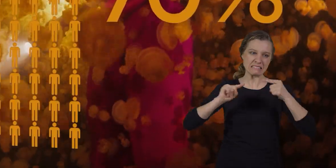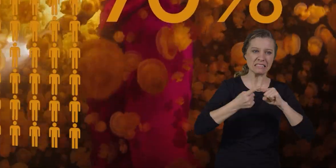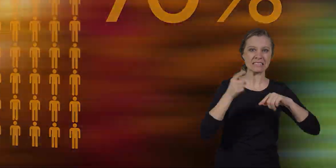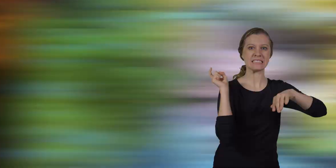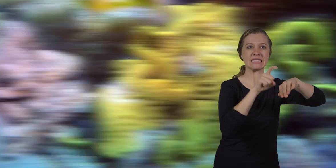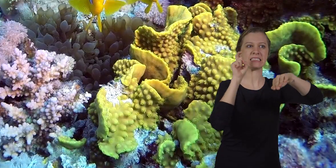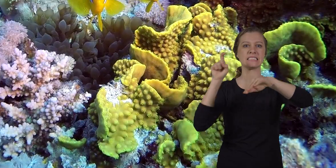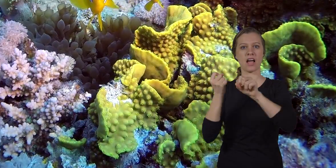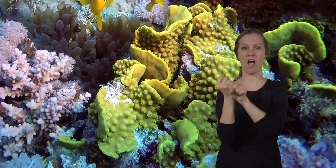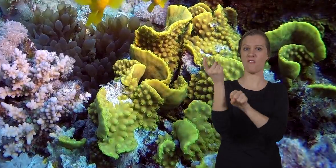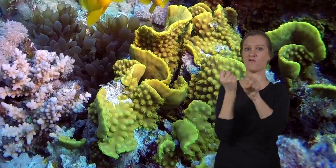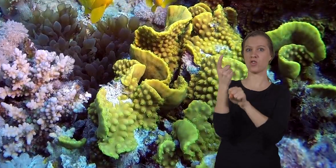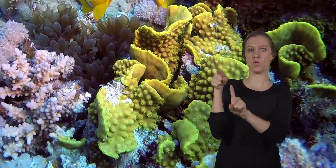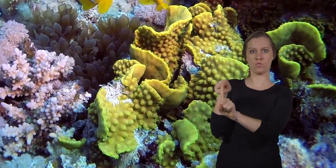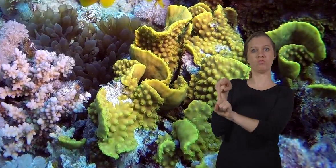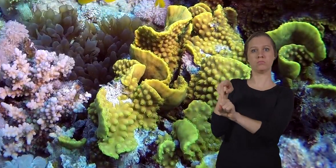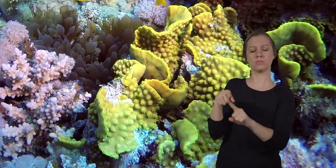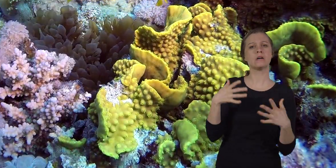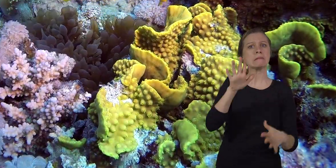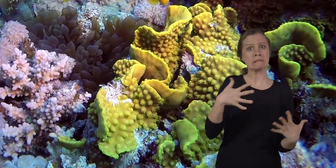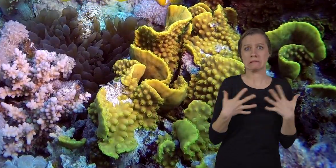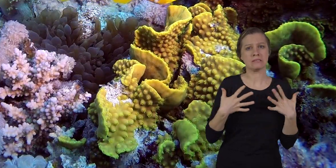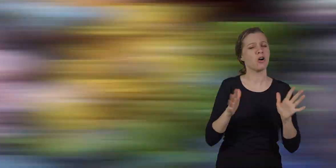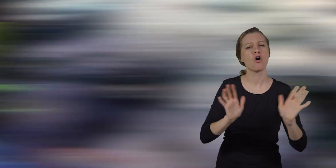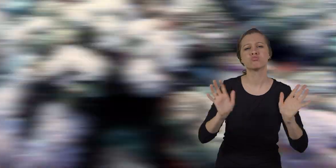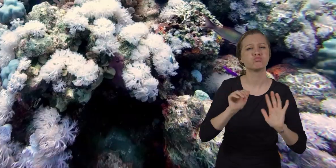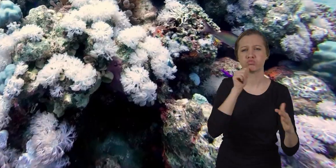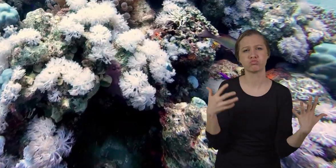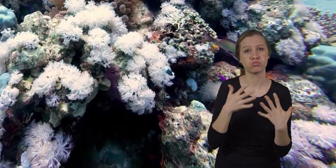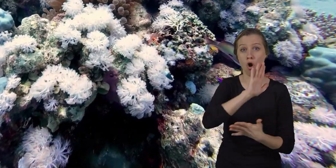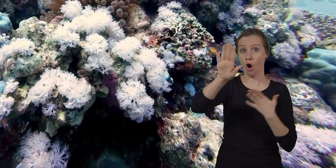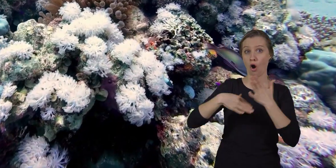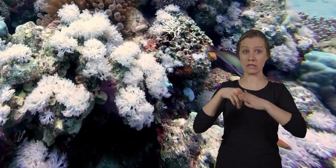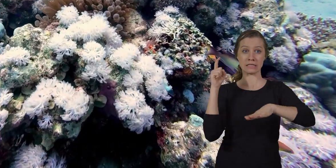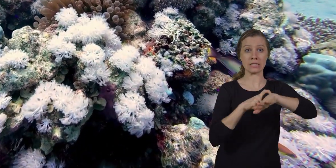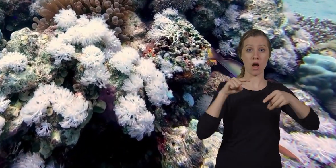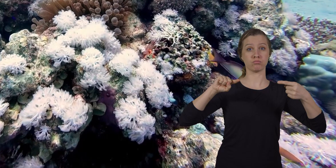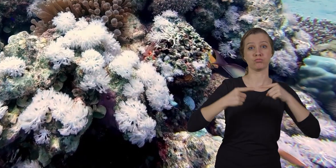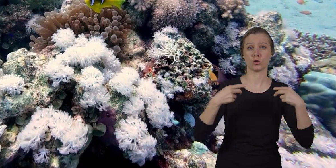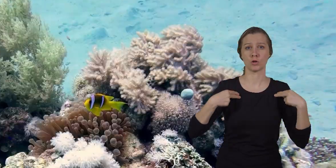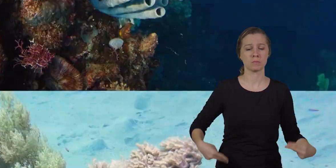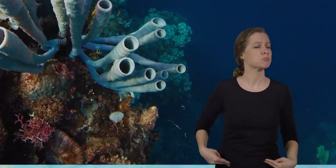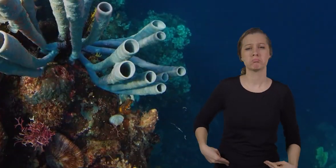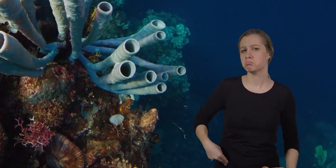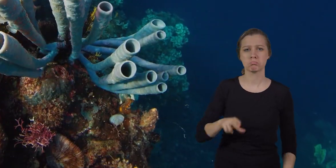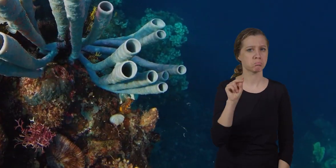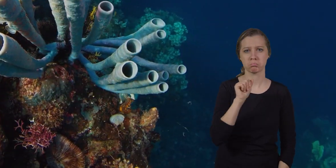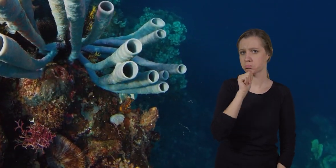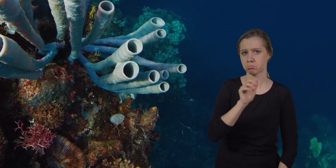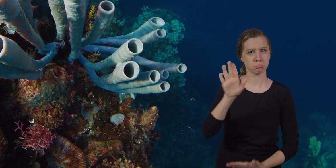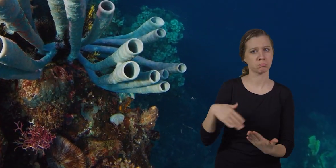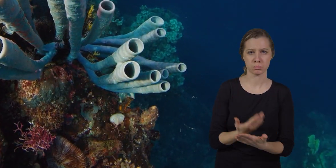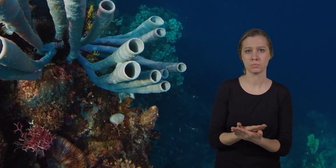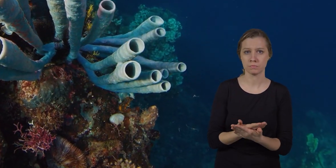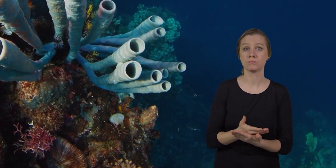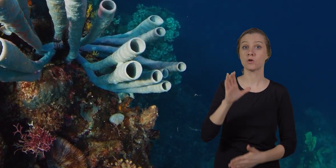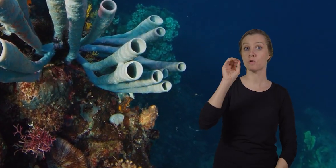stings yearly never fear not all cnidarians are harmful to humans coral reefs